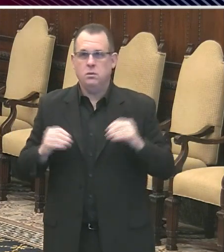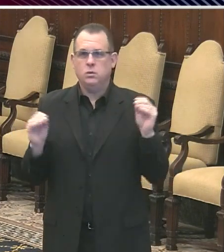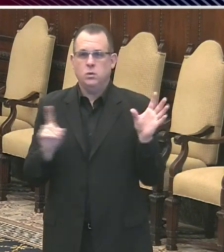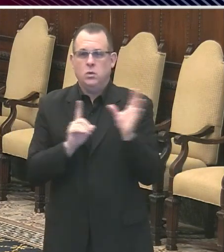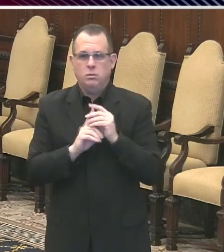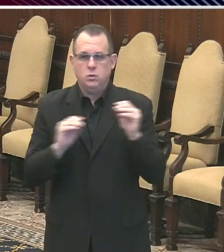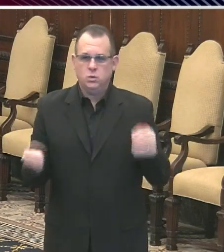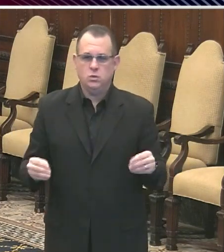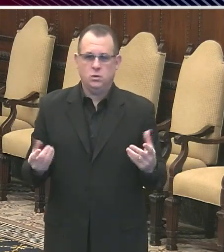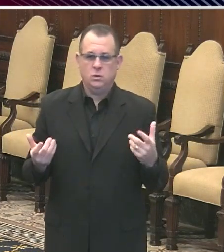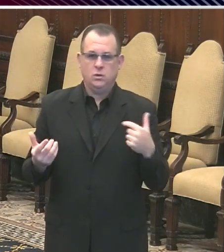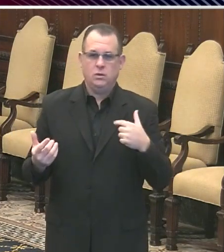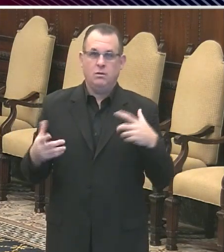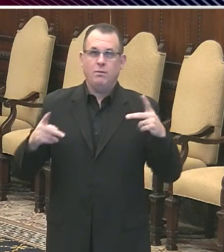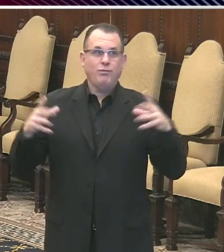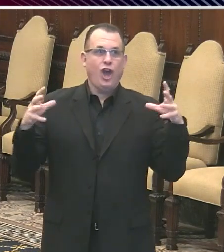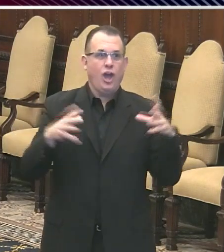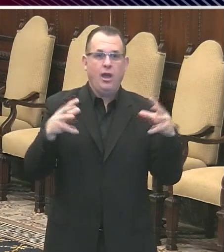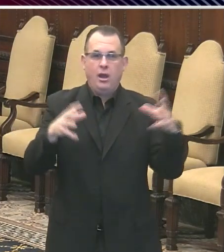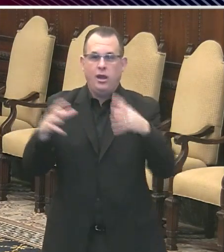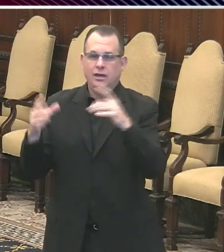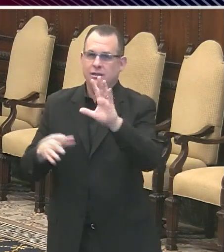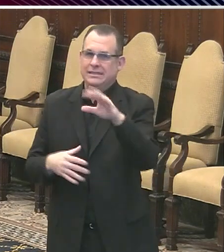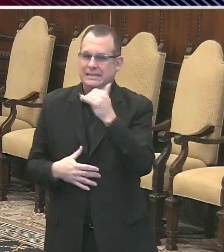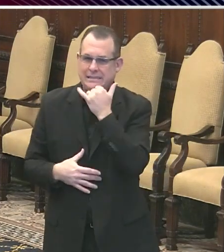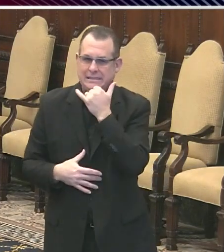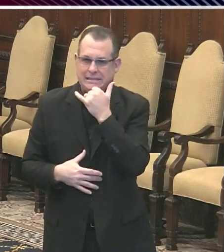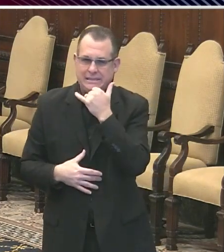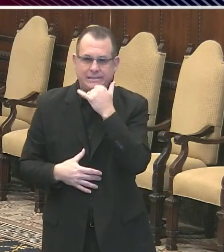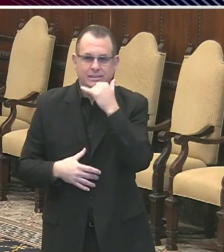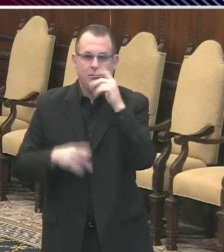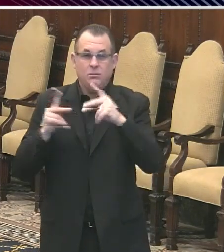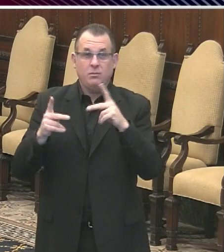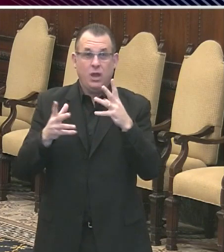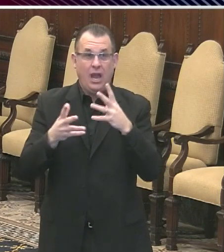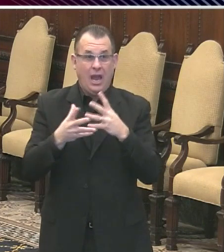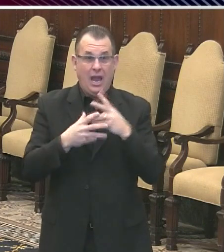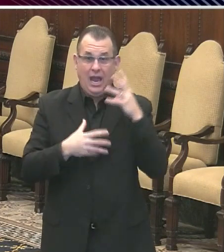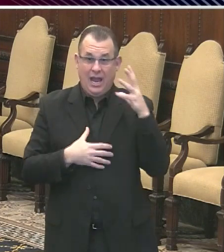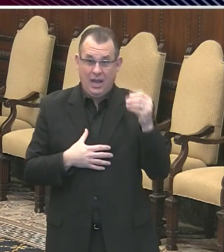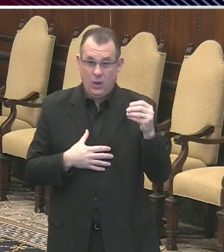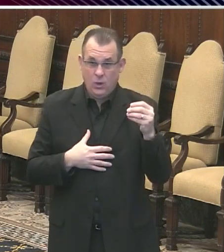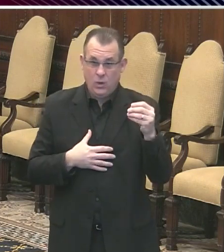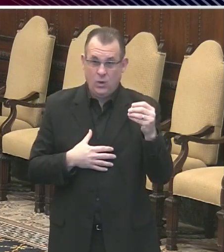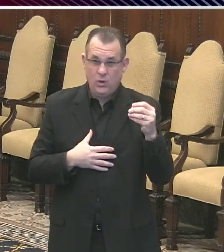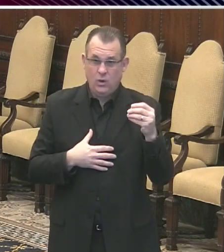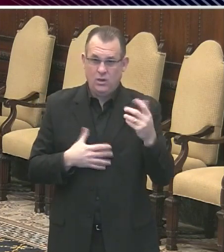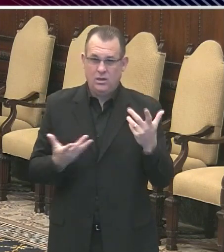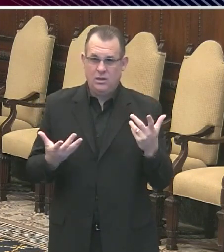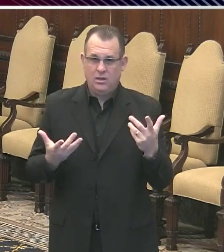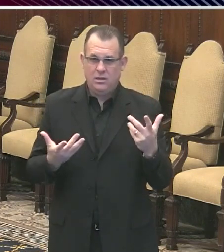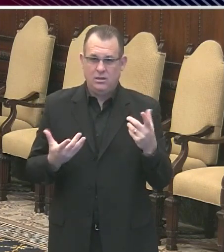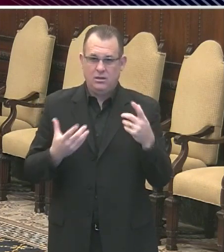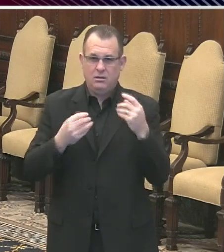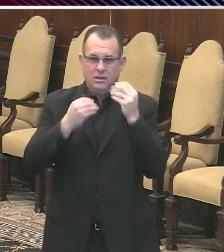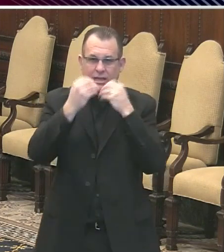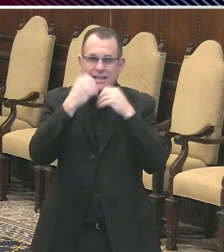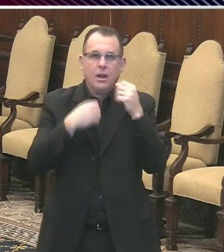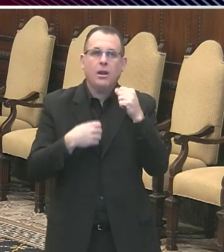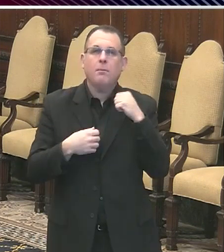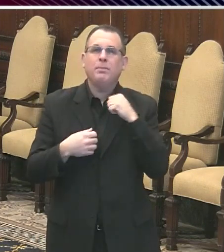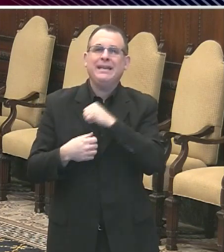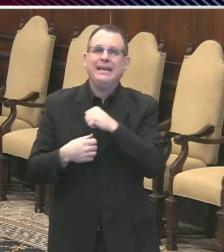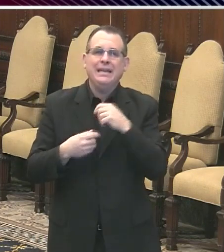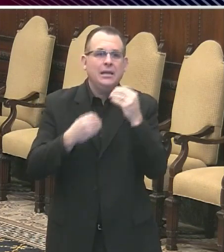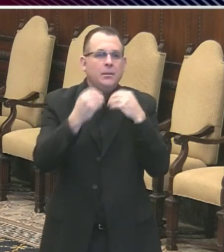in groups of people. And I've seen people picnicking inside the six-foot rule, and I